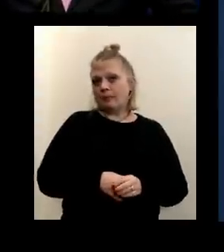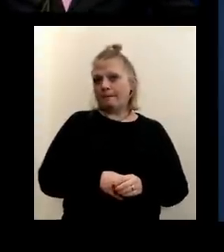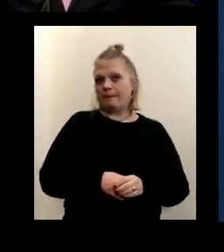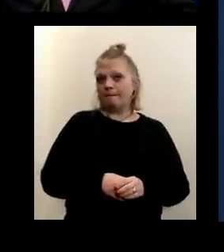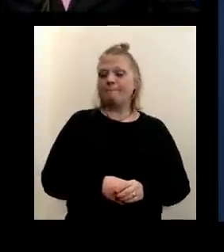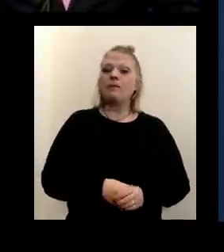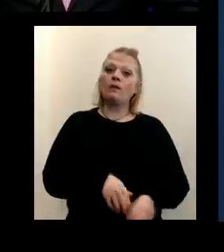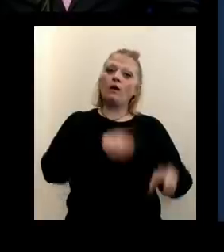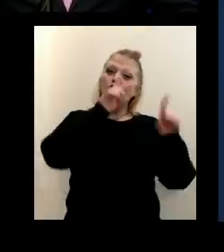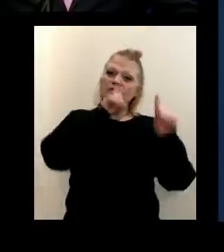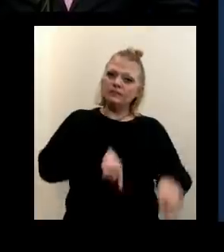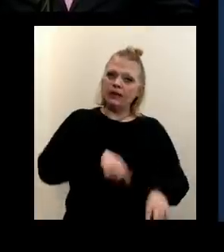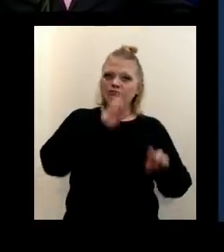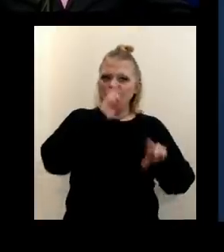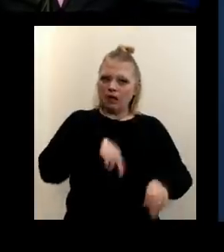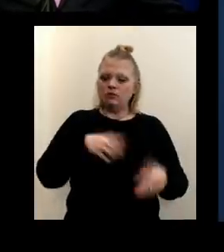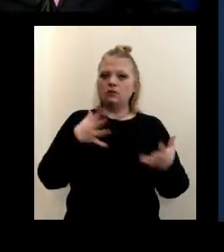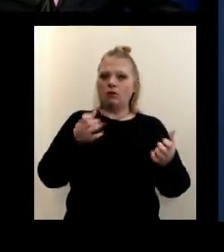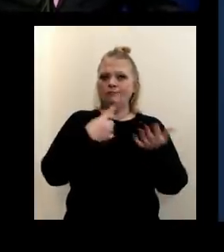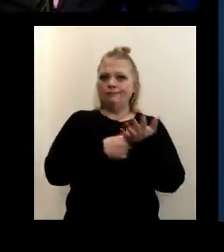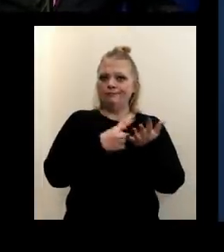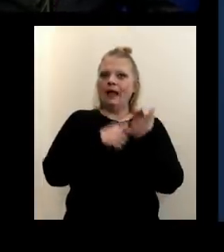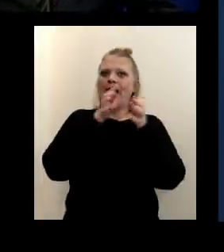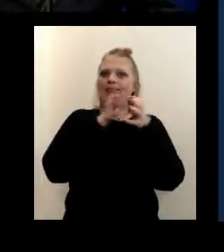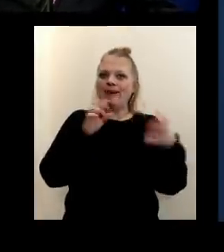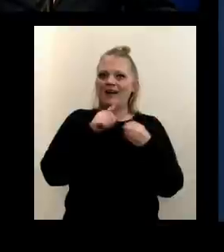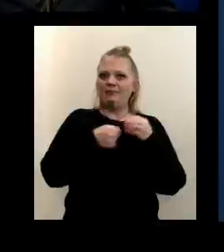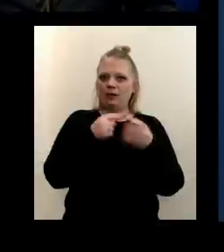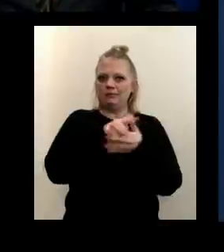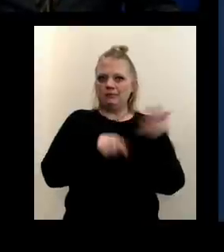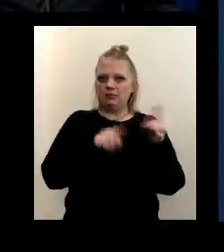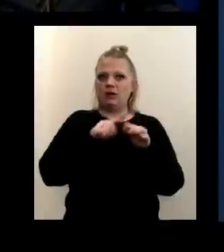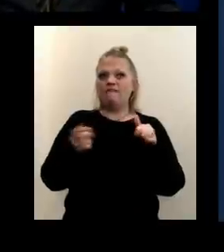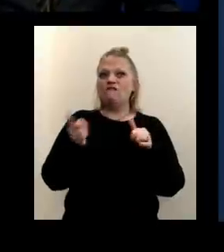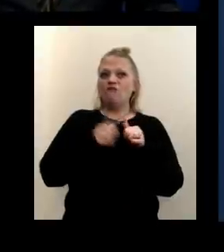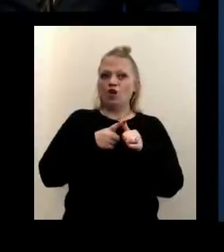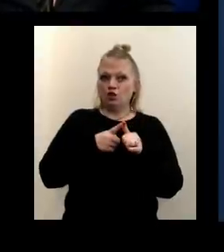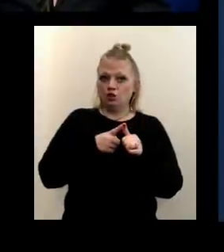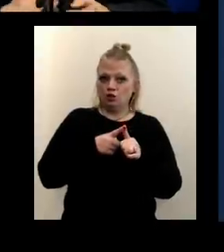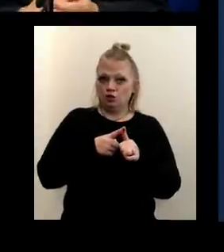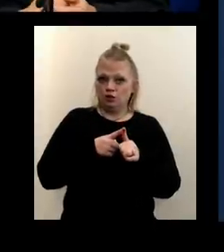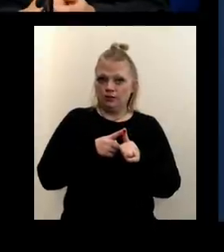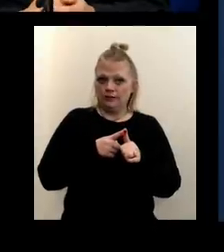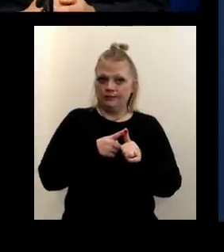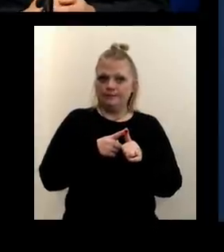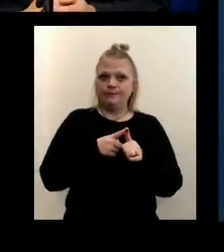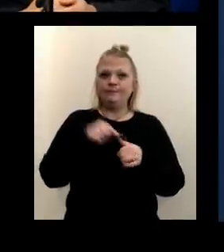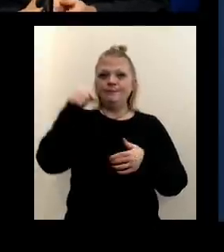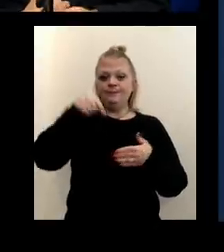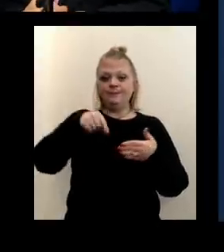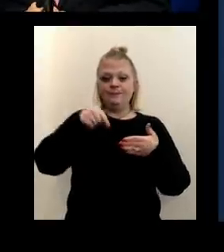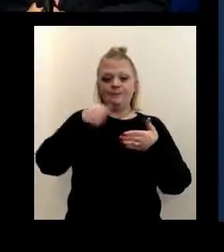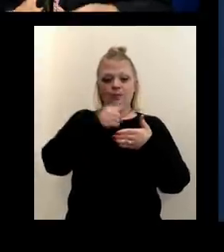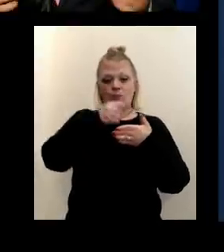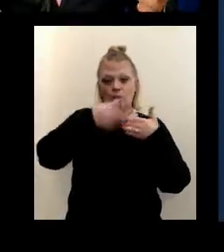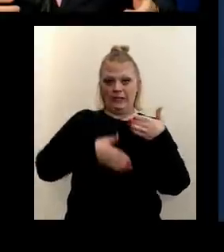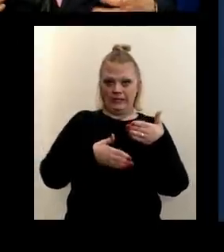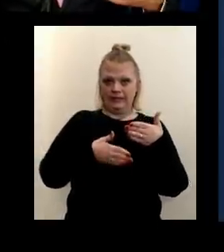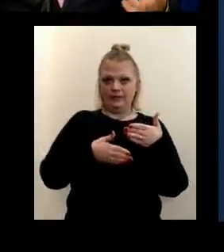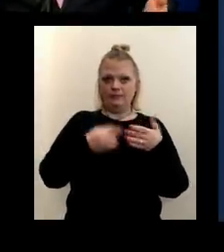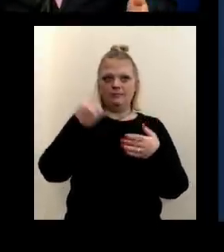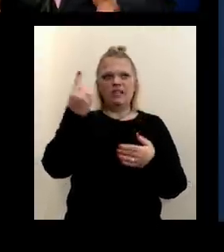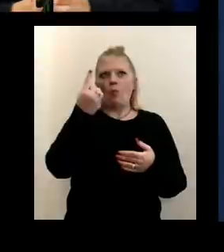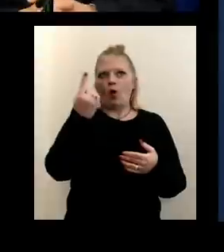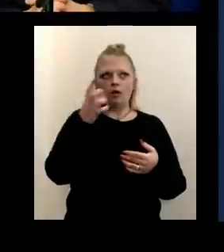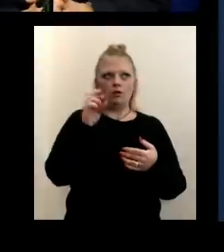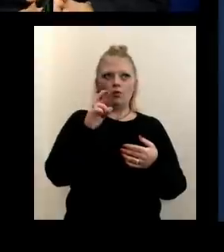Response. I want to talk a lot about a few things, but first I have to note that this weekend someone or